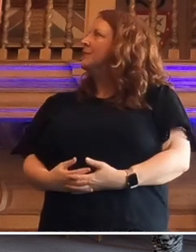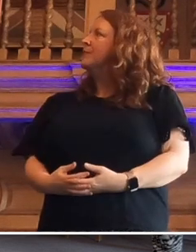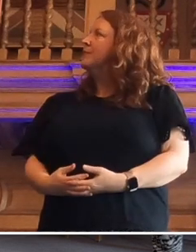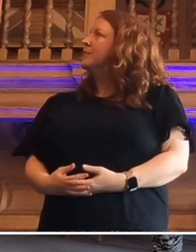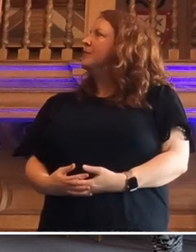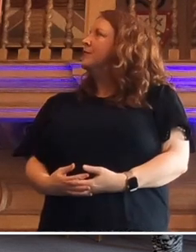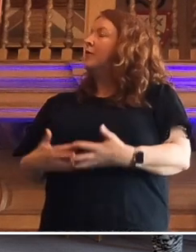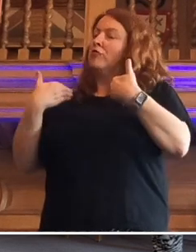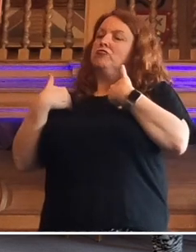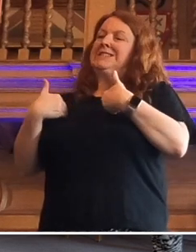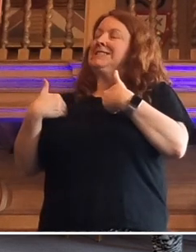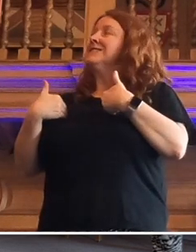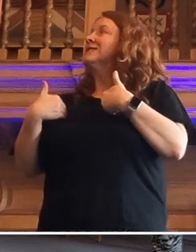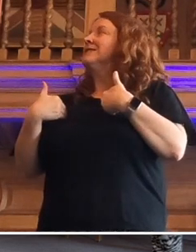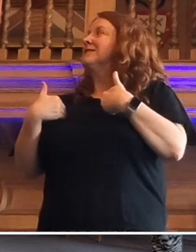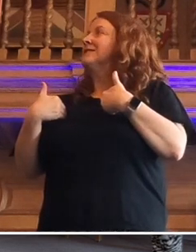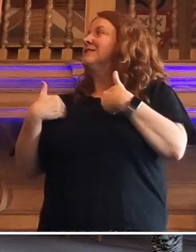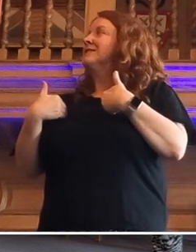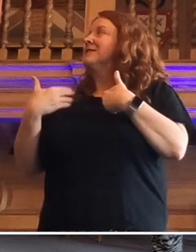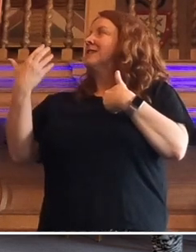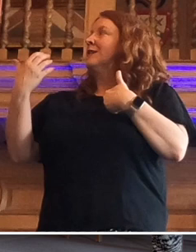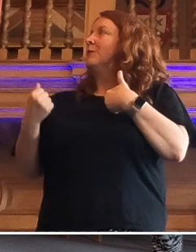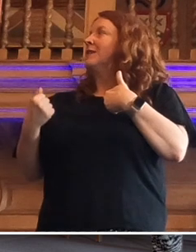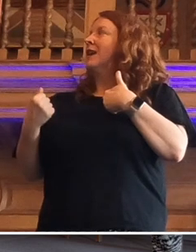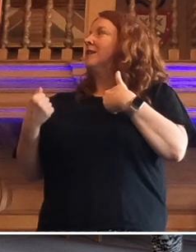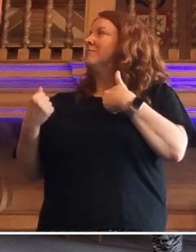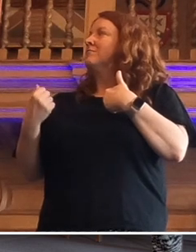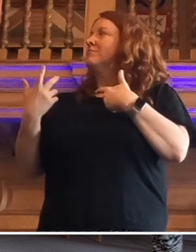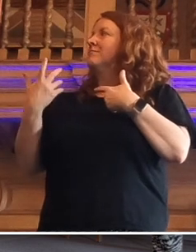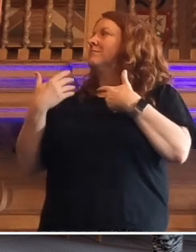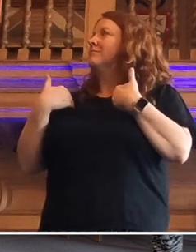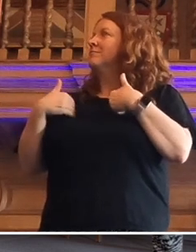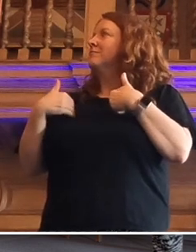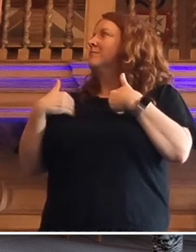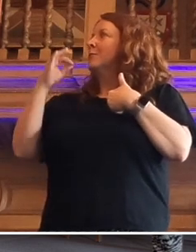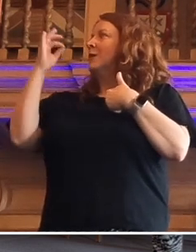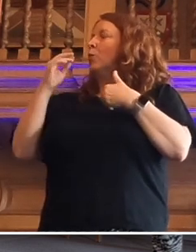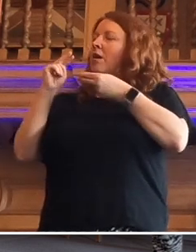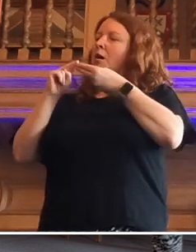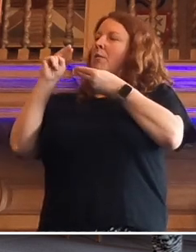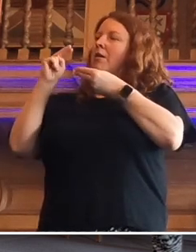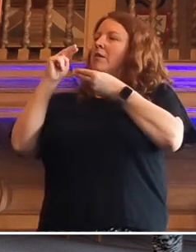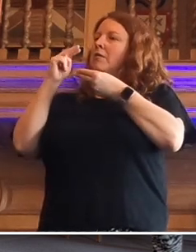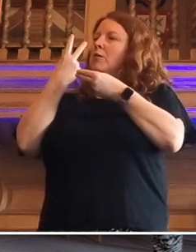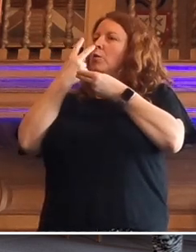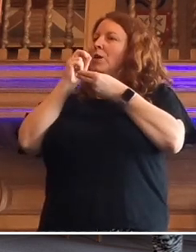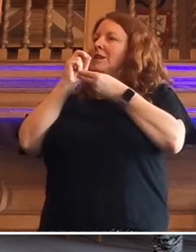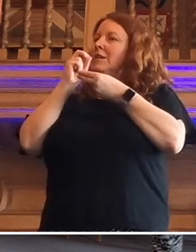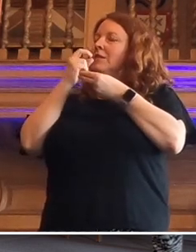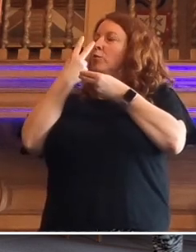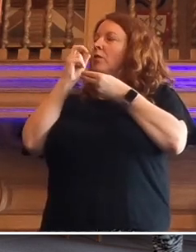richest, the percent went up a bit between 2006 and 2019.